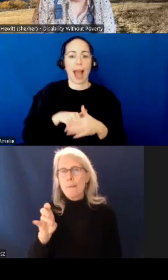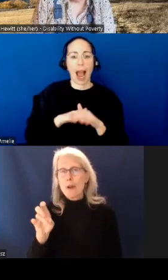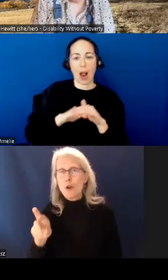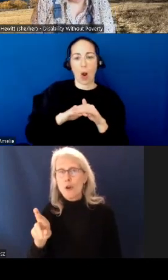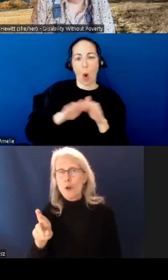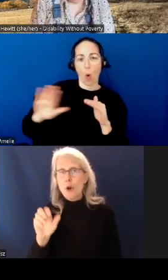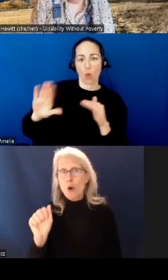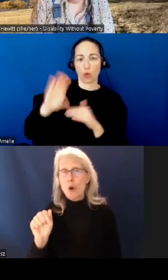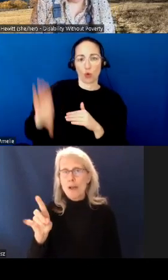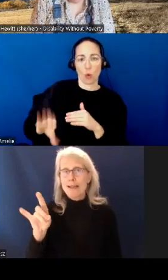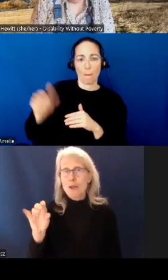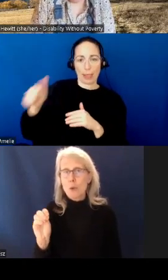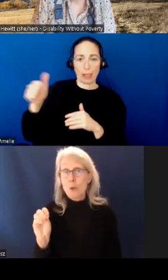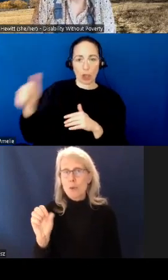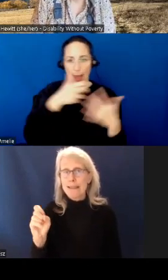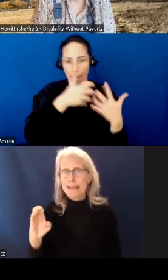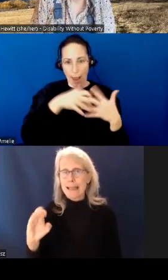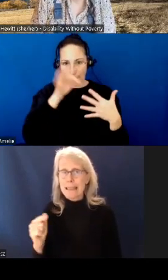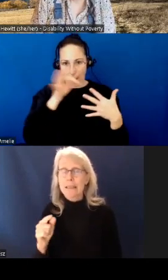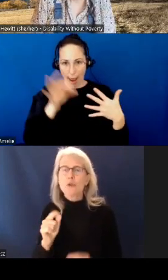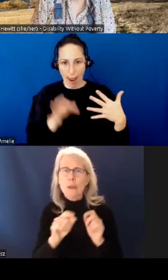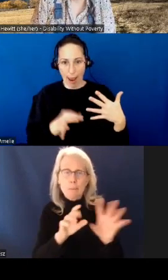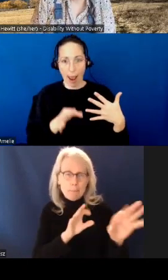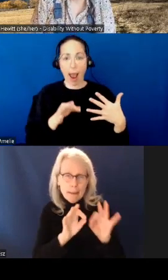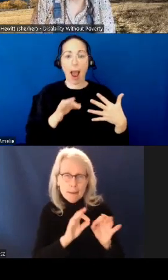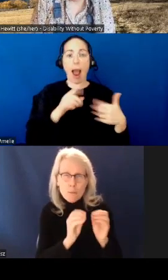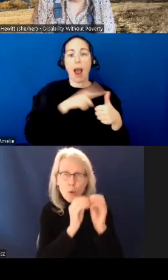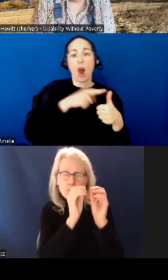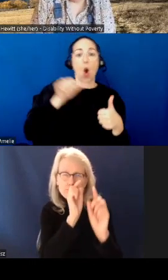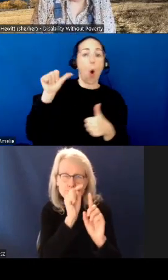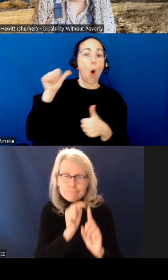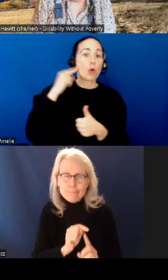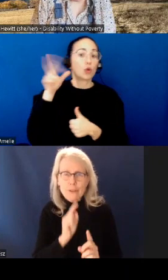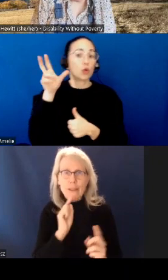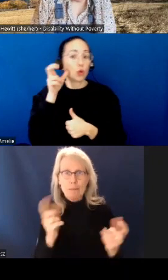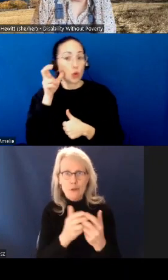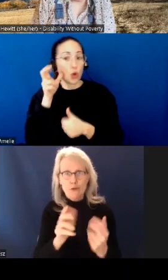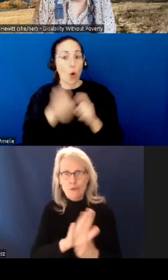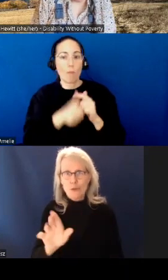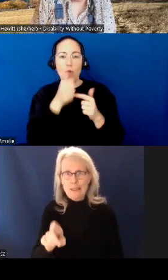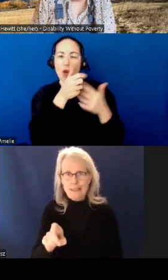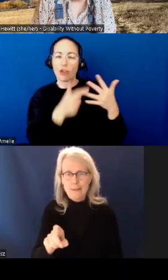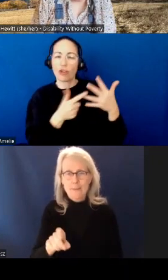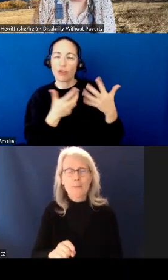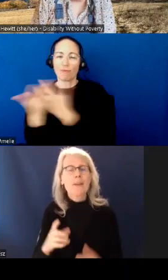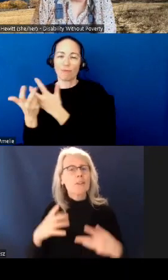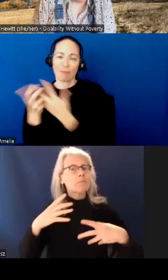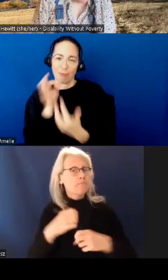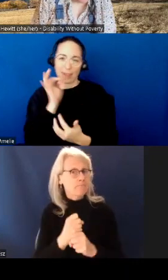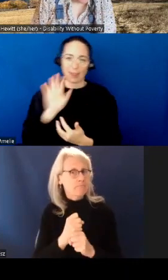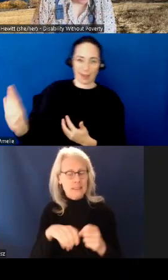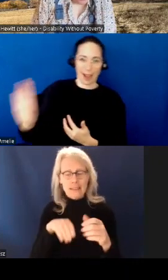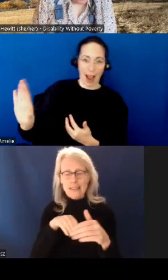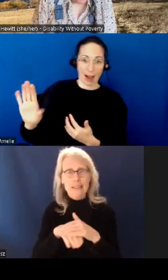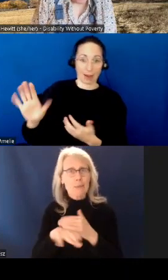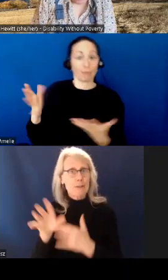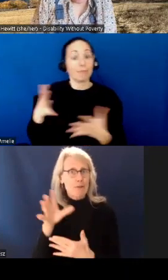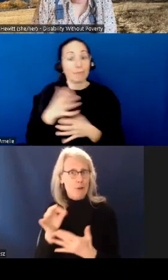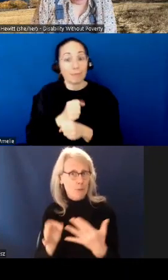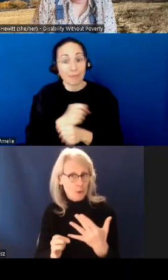for more customisation. So, to summarise our accessibility options, please